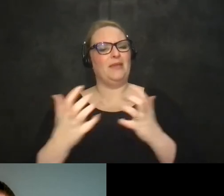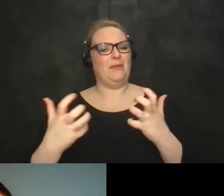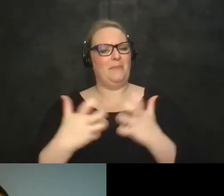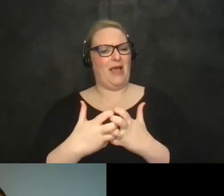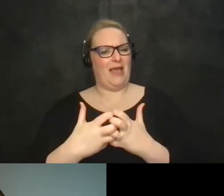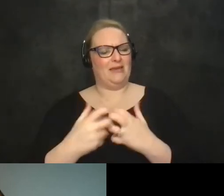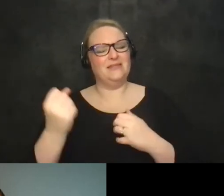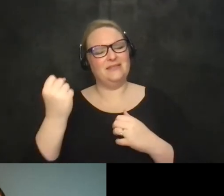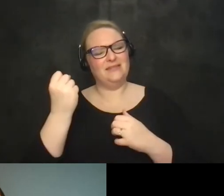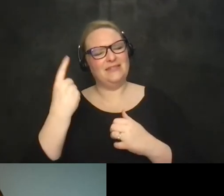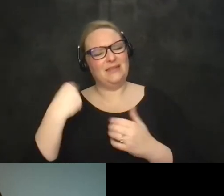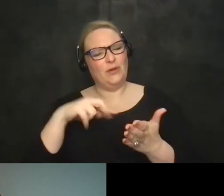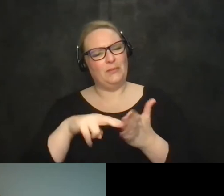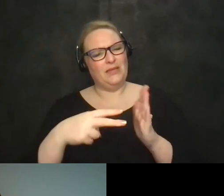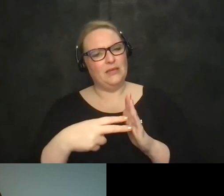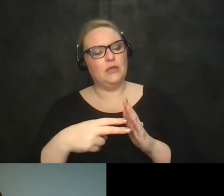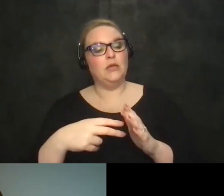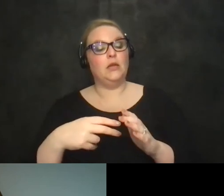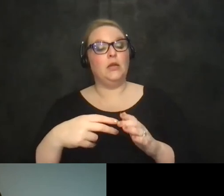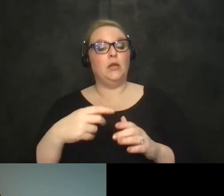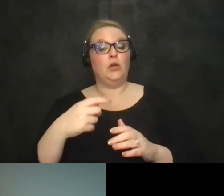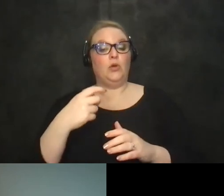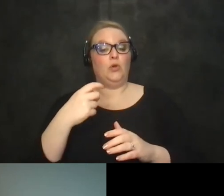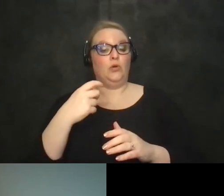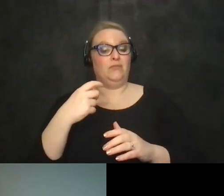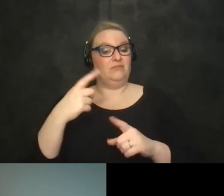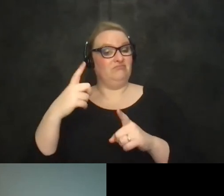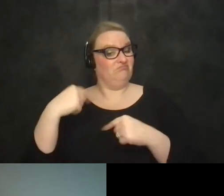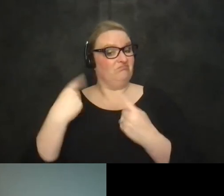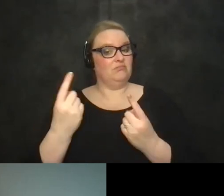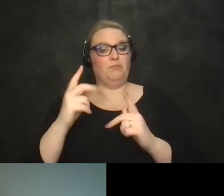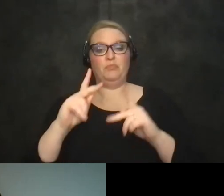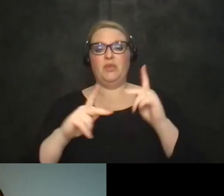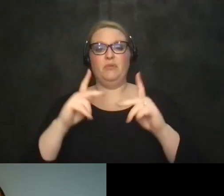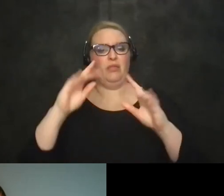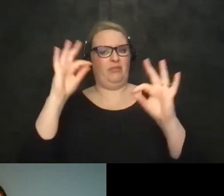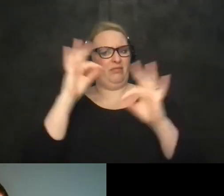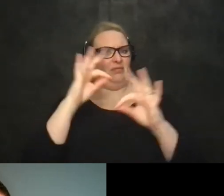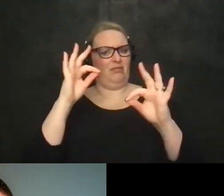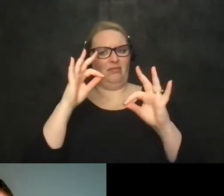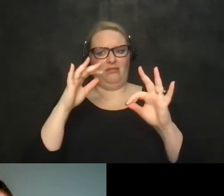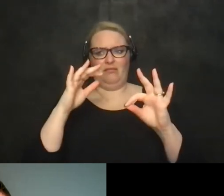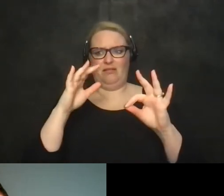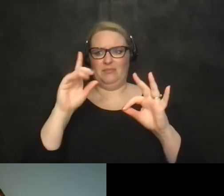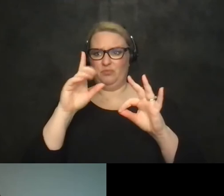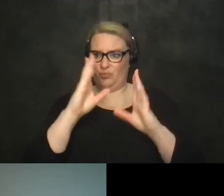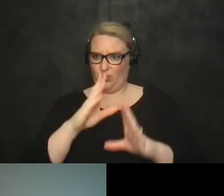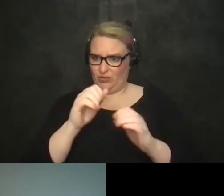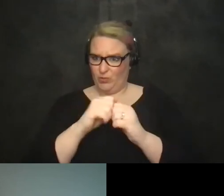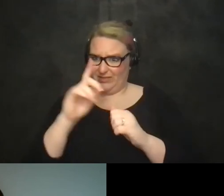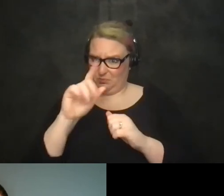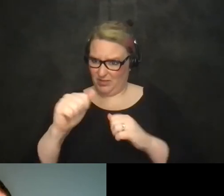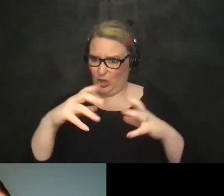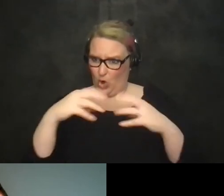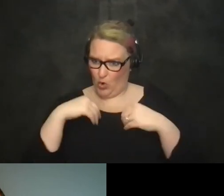i feel like up until recently people didn't even imagine someone with disability owning a business or being